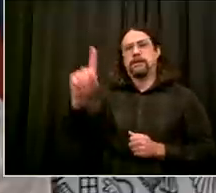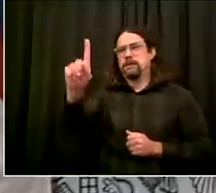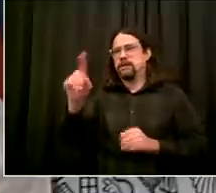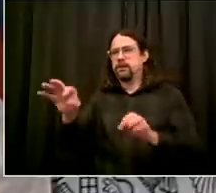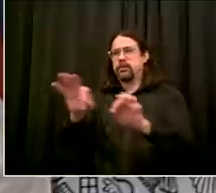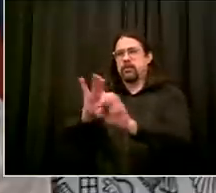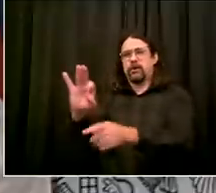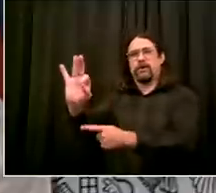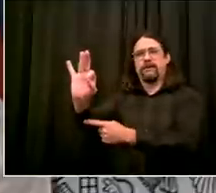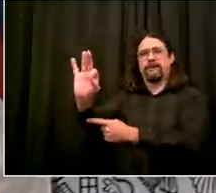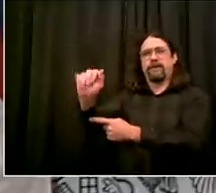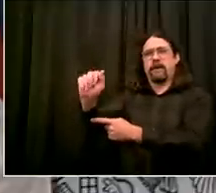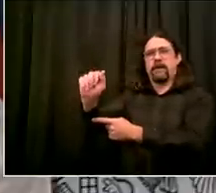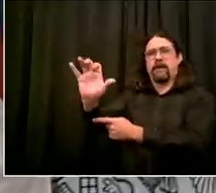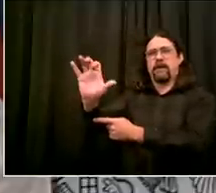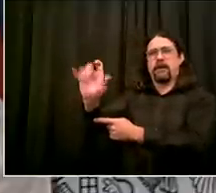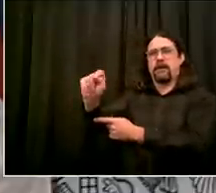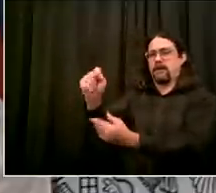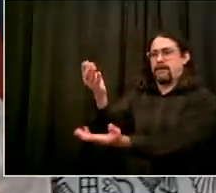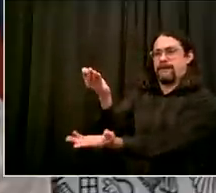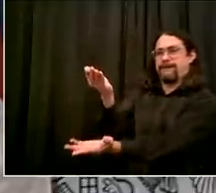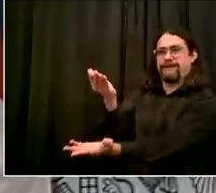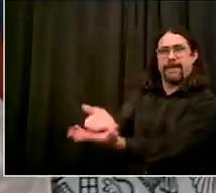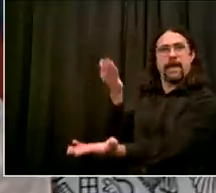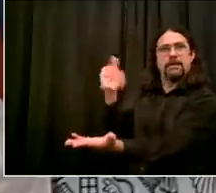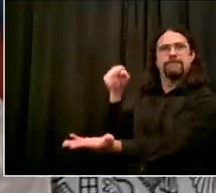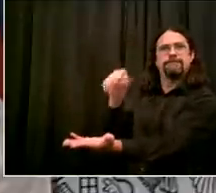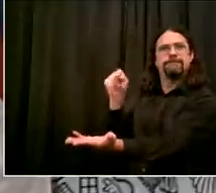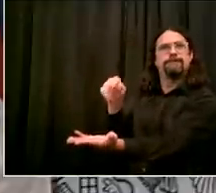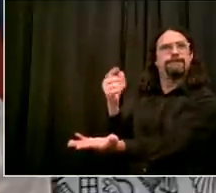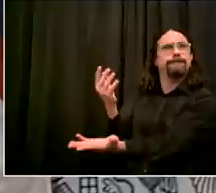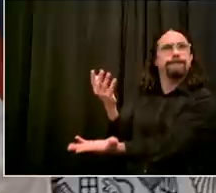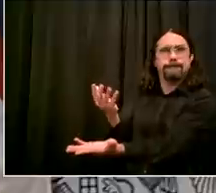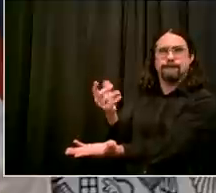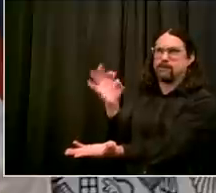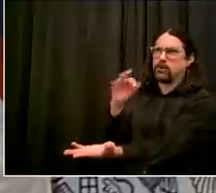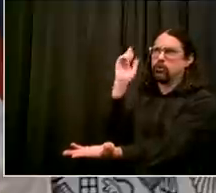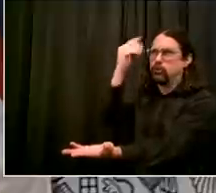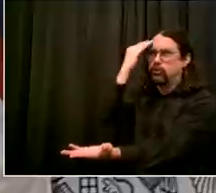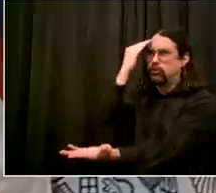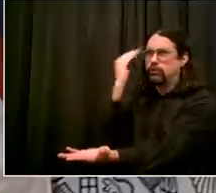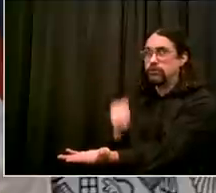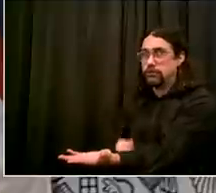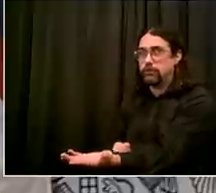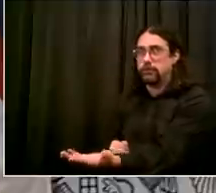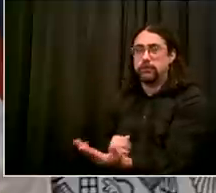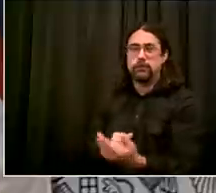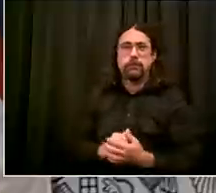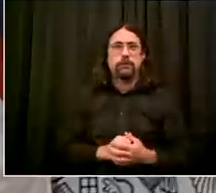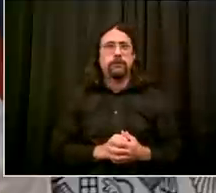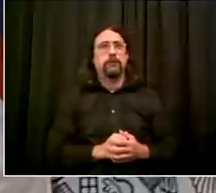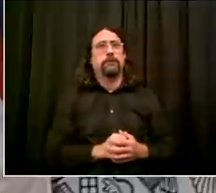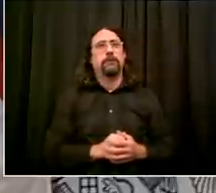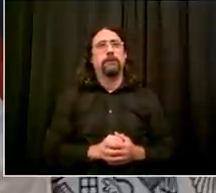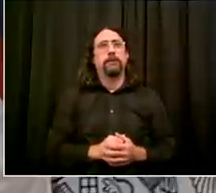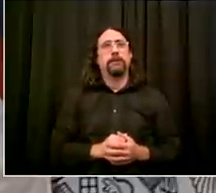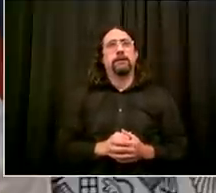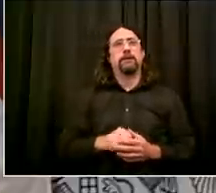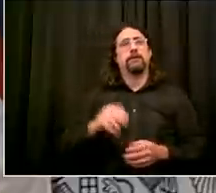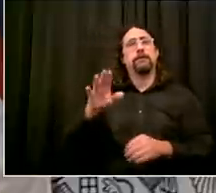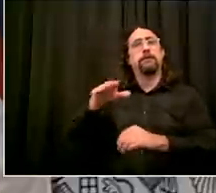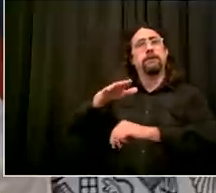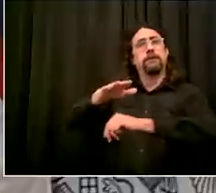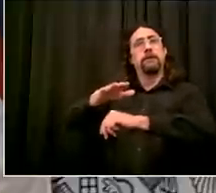Tuesday the 29th is the first day back for k-5 schools and k-8 schools